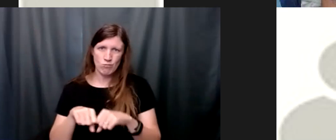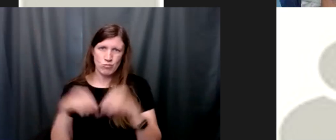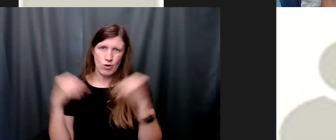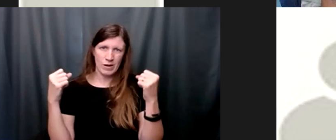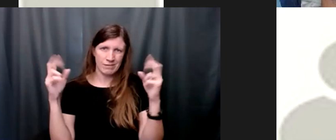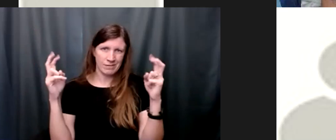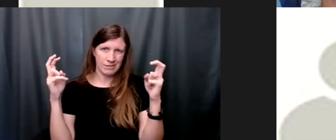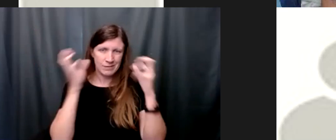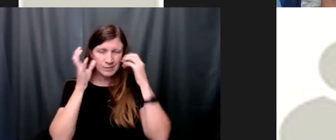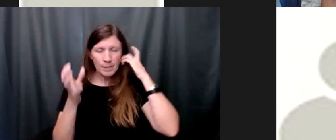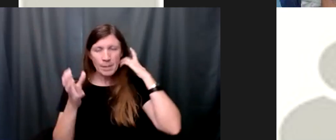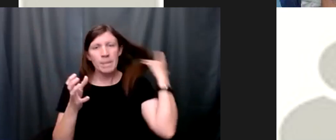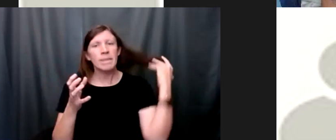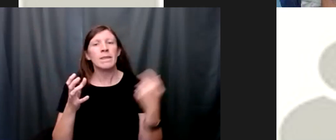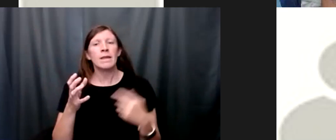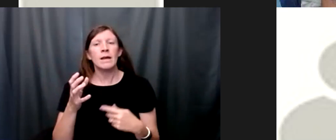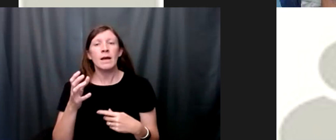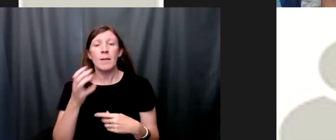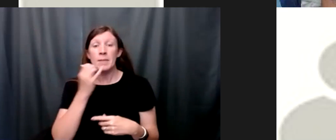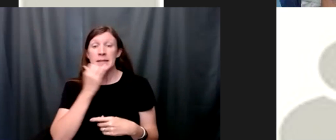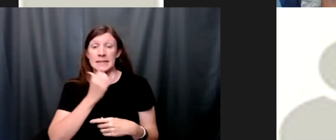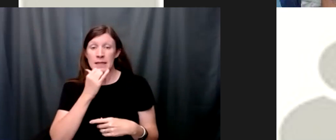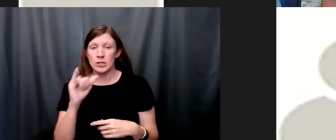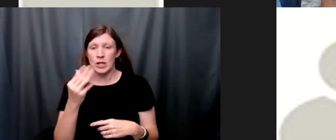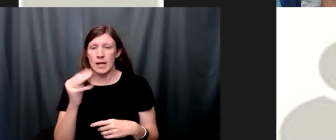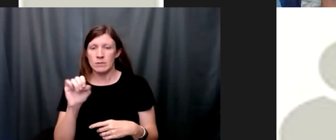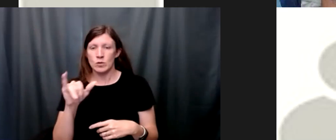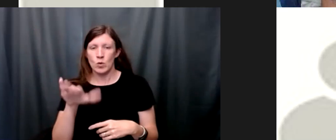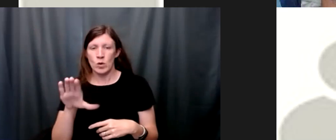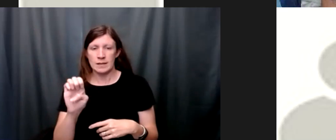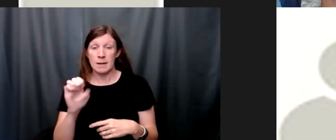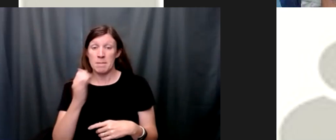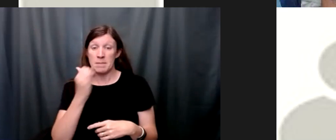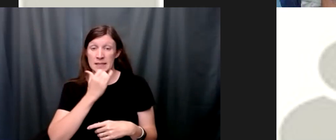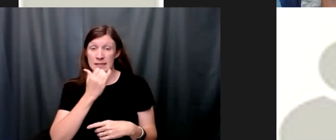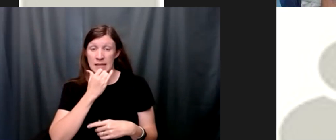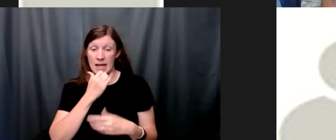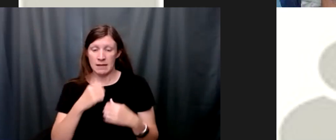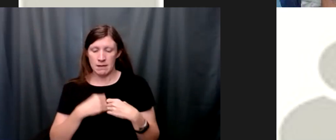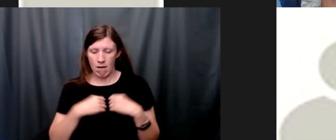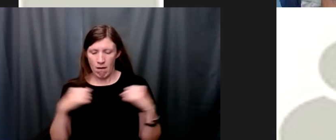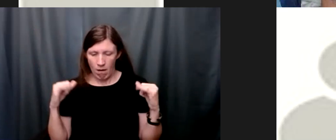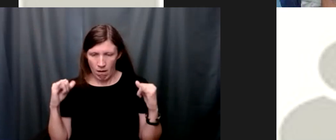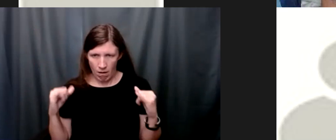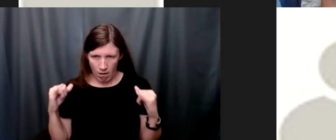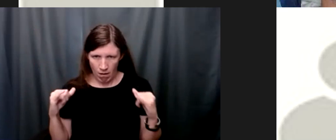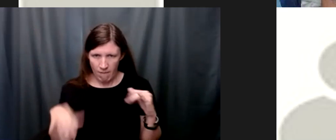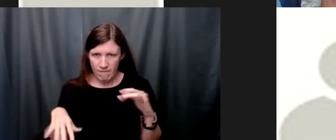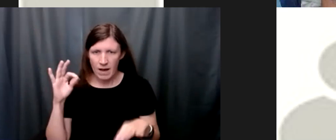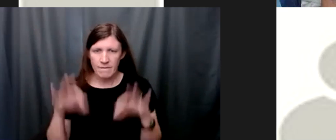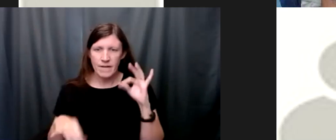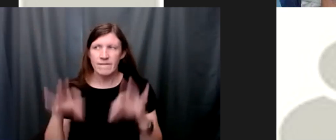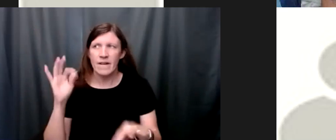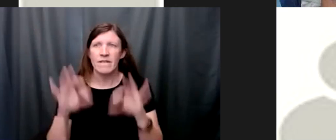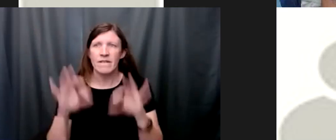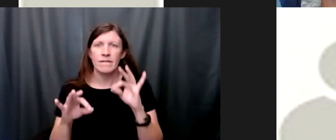james joy said mistakes are the portals for discovery see taking the time not